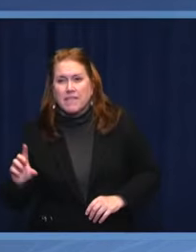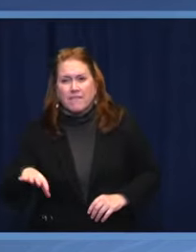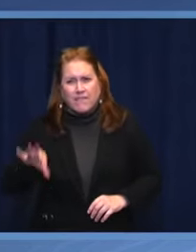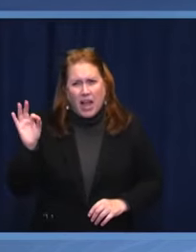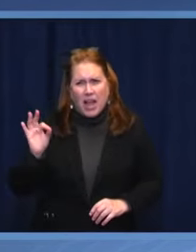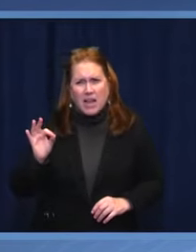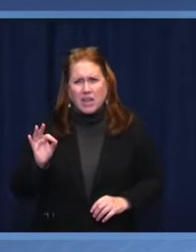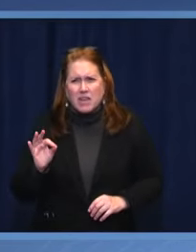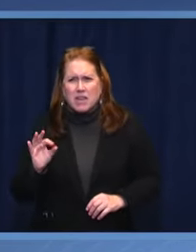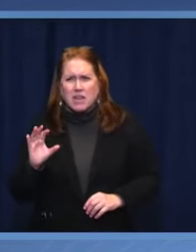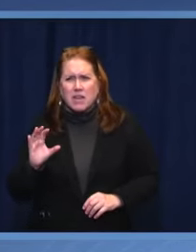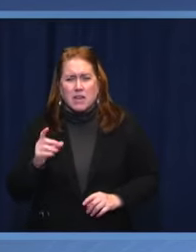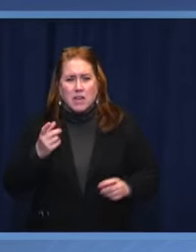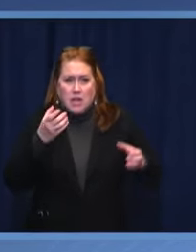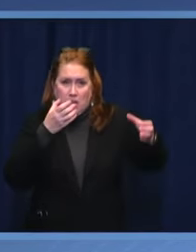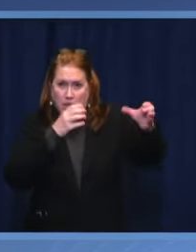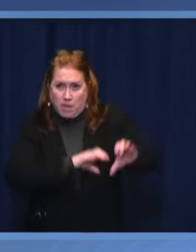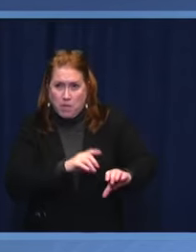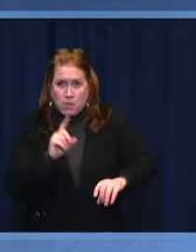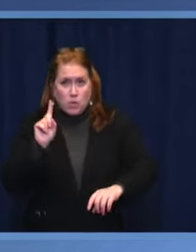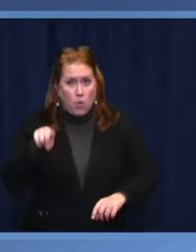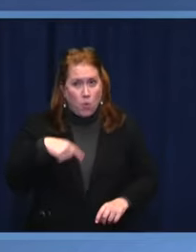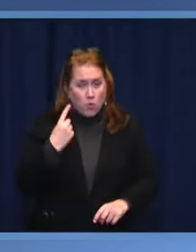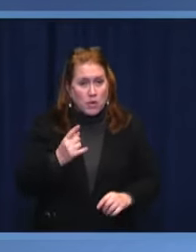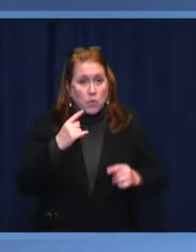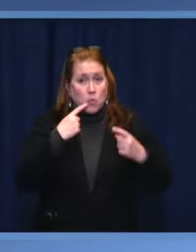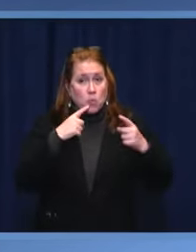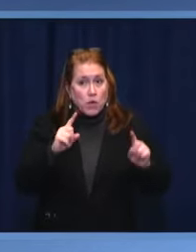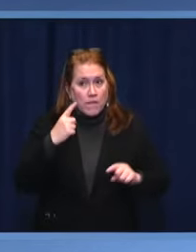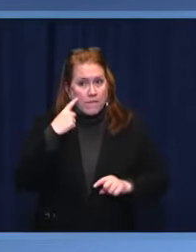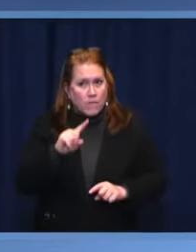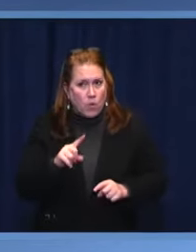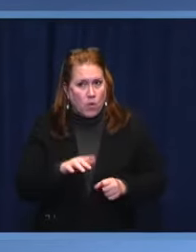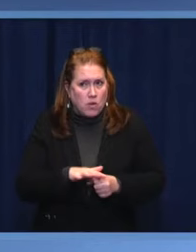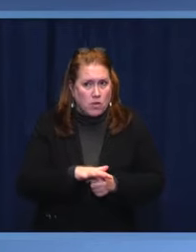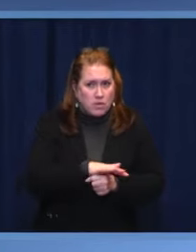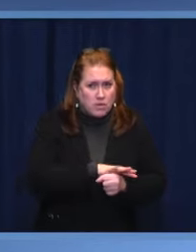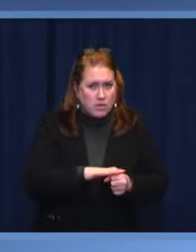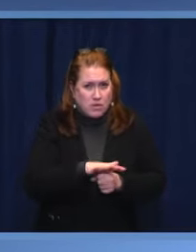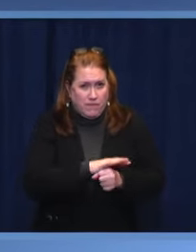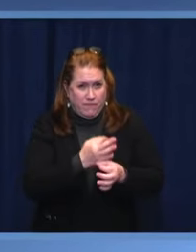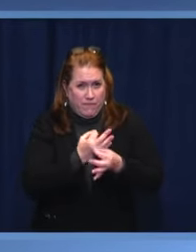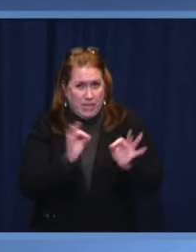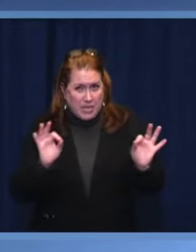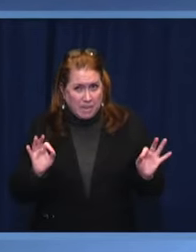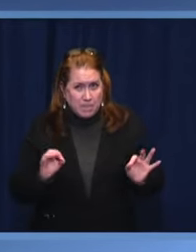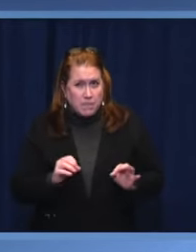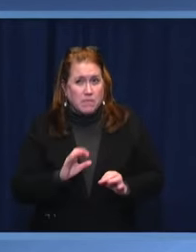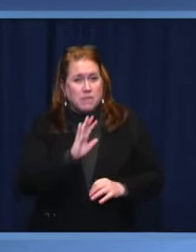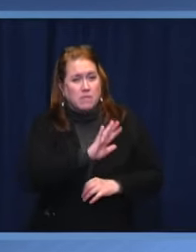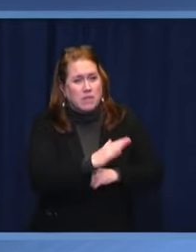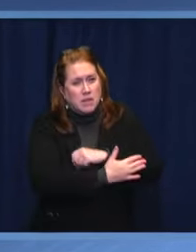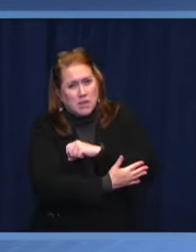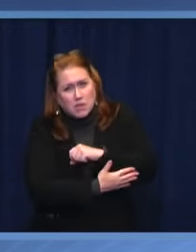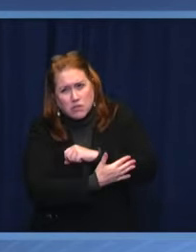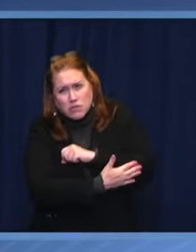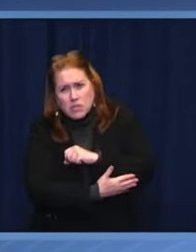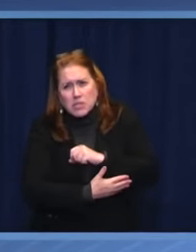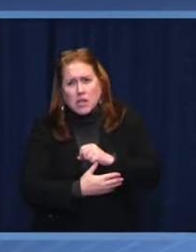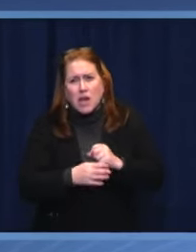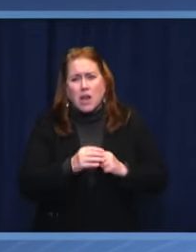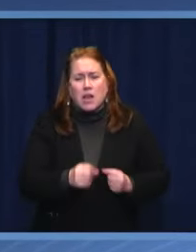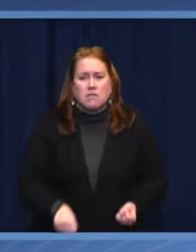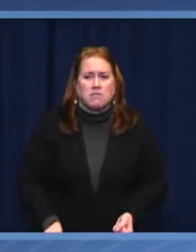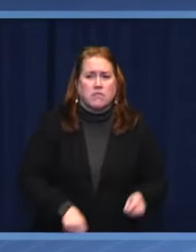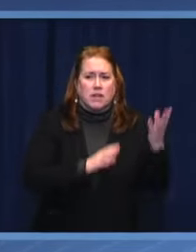this only works for internal freedom in a given country. We should get rid of the